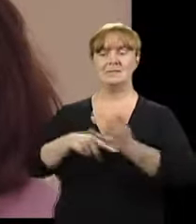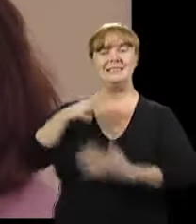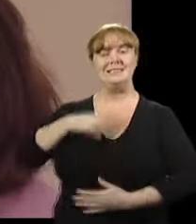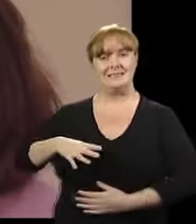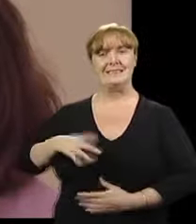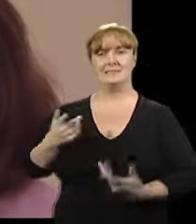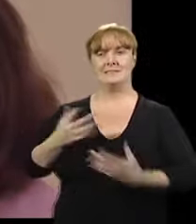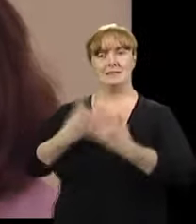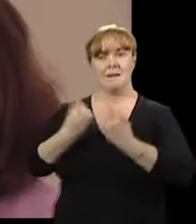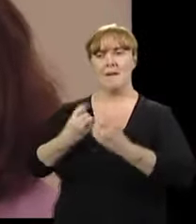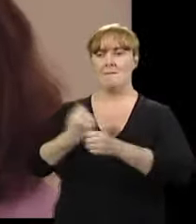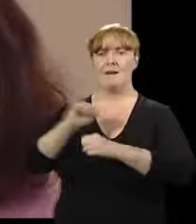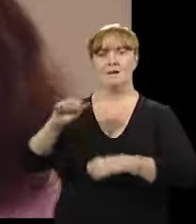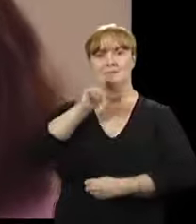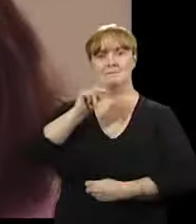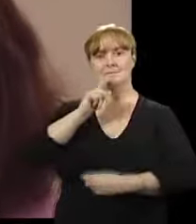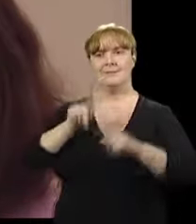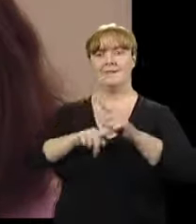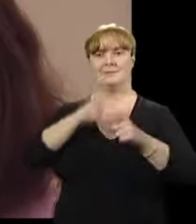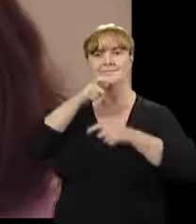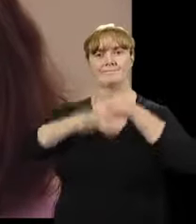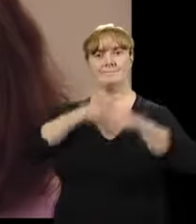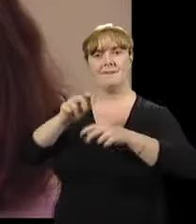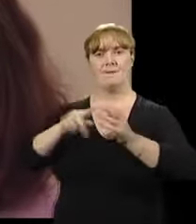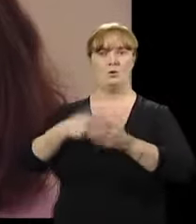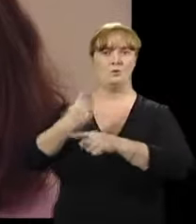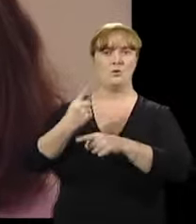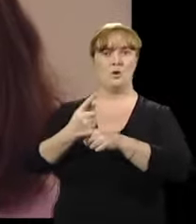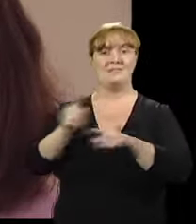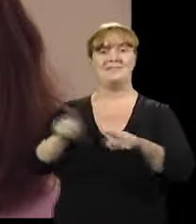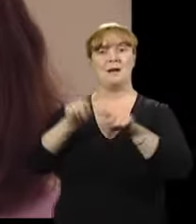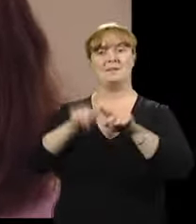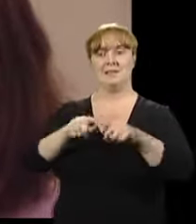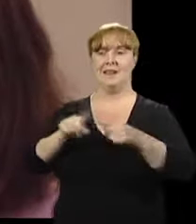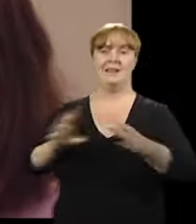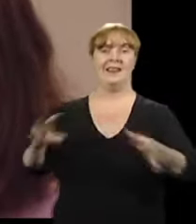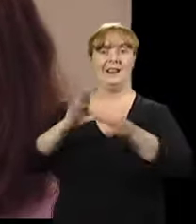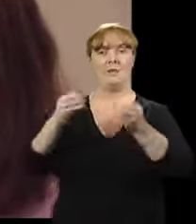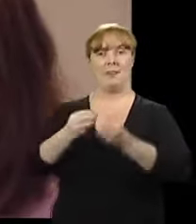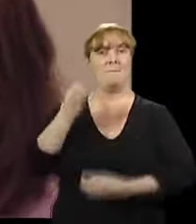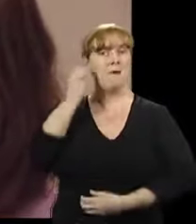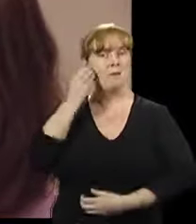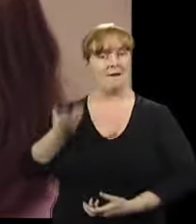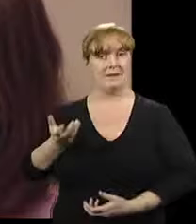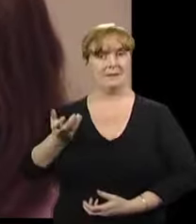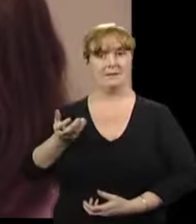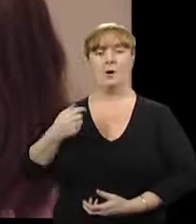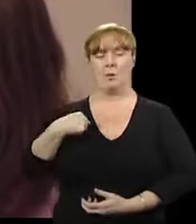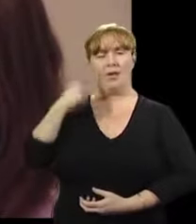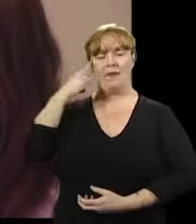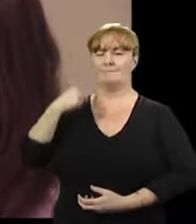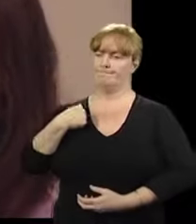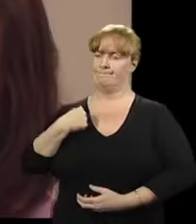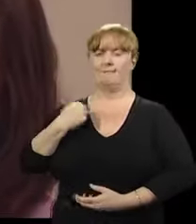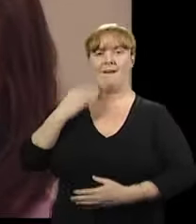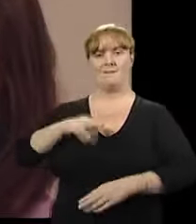can use to talk, that she wants to use with a mobile phone for example, so we knew immediately through our process of assessment that it was kind